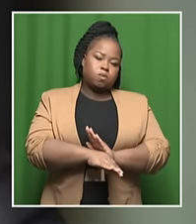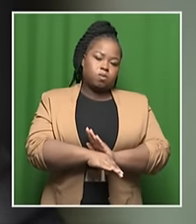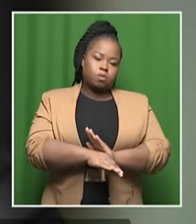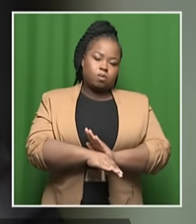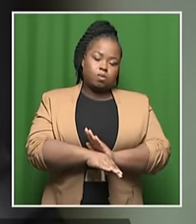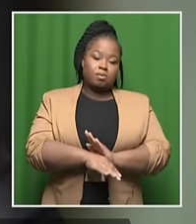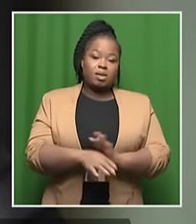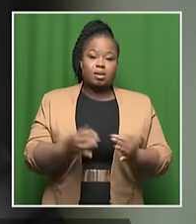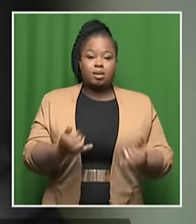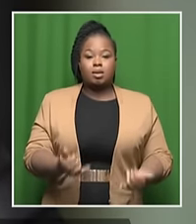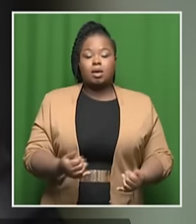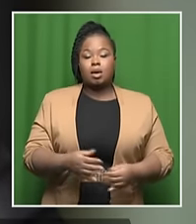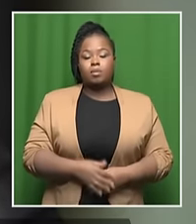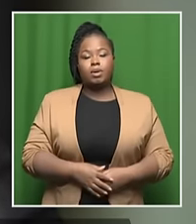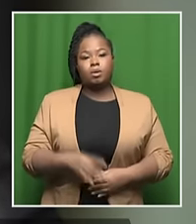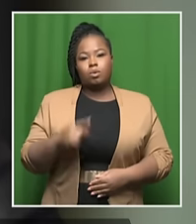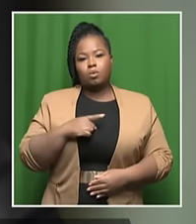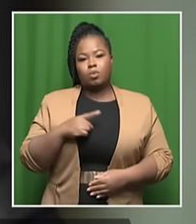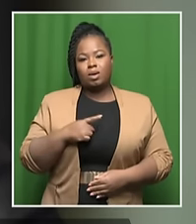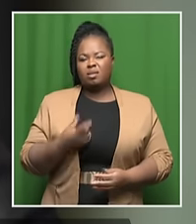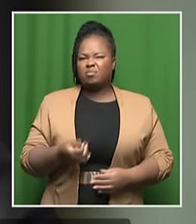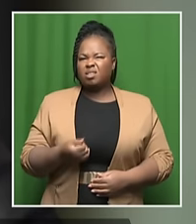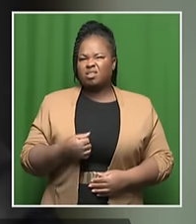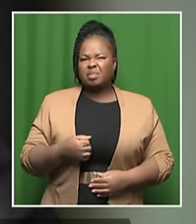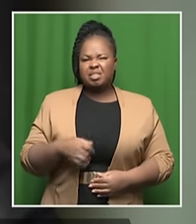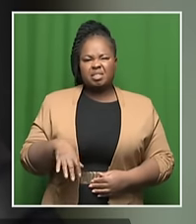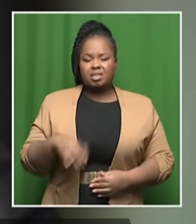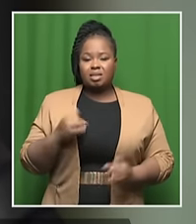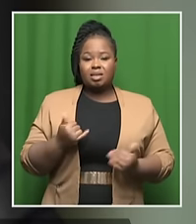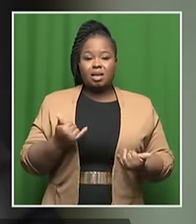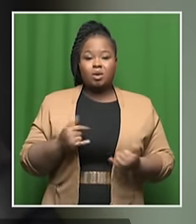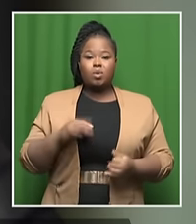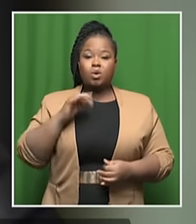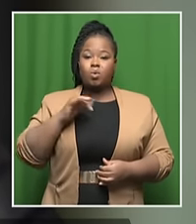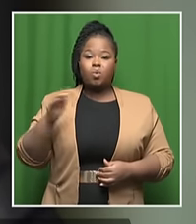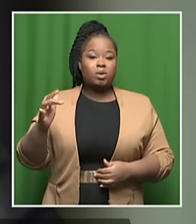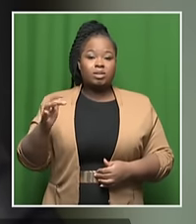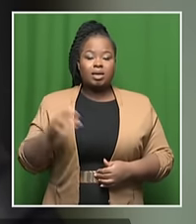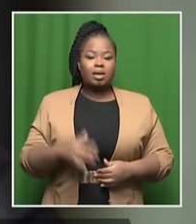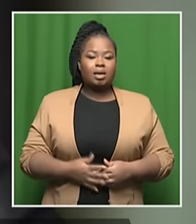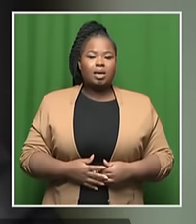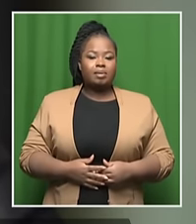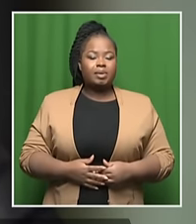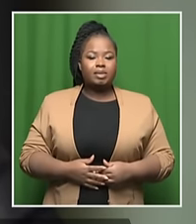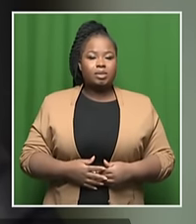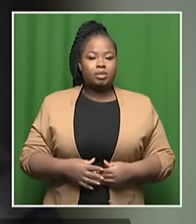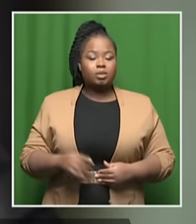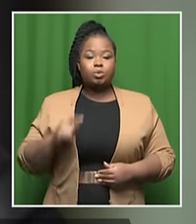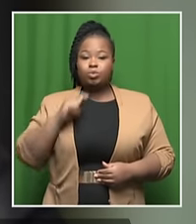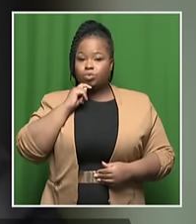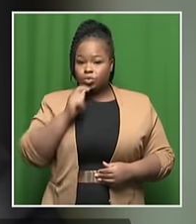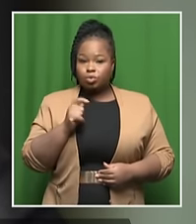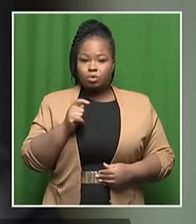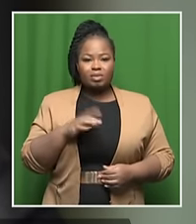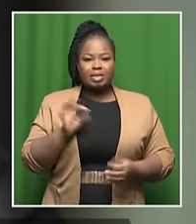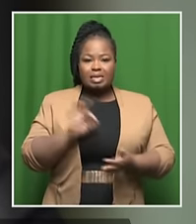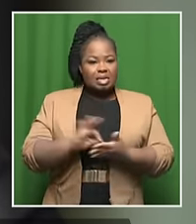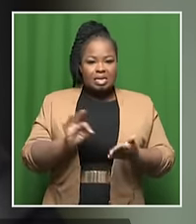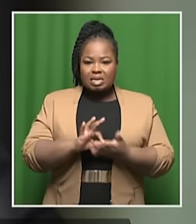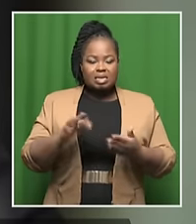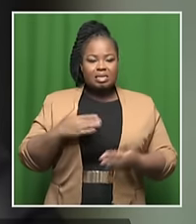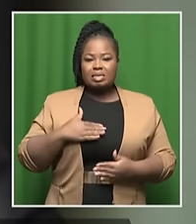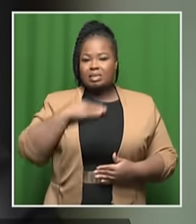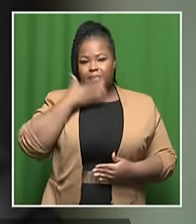with the outbreak in water lettuce, and I think water hyacinths won't be too far behind, is that